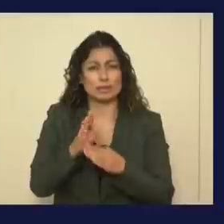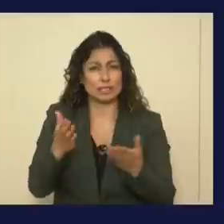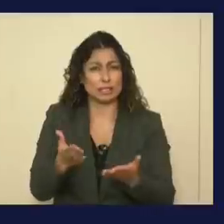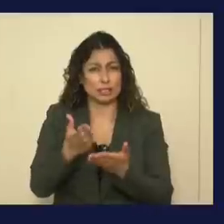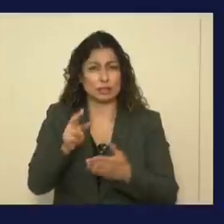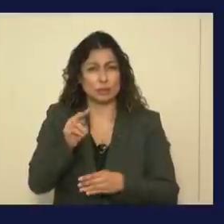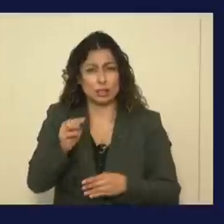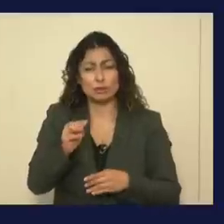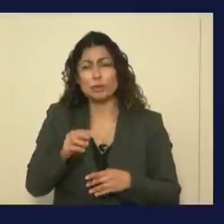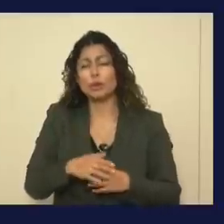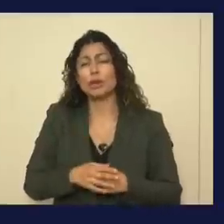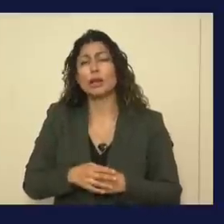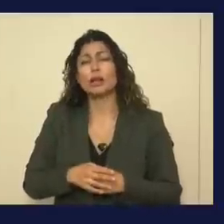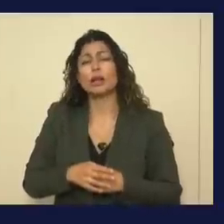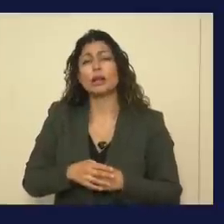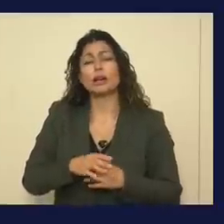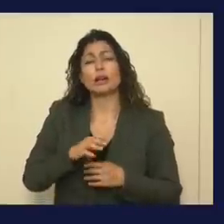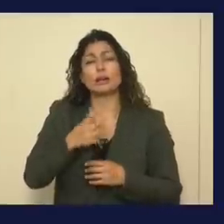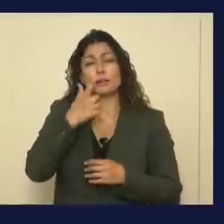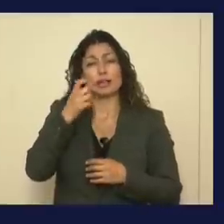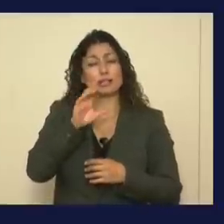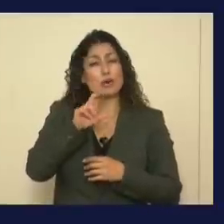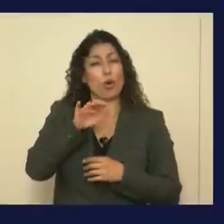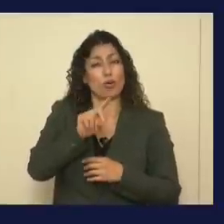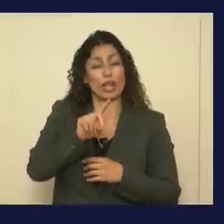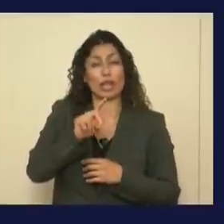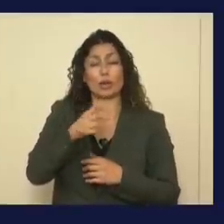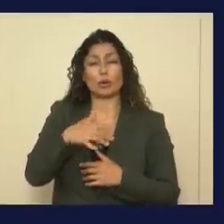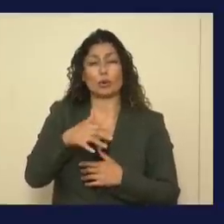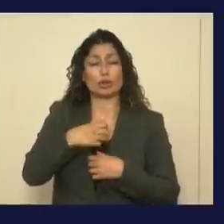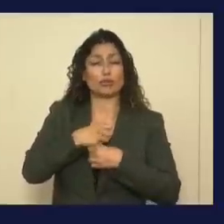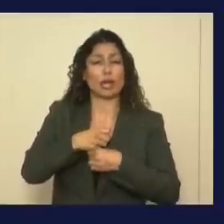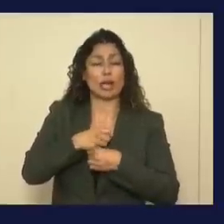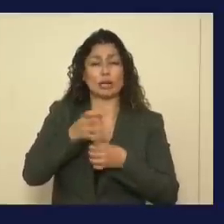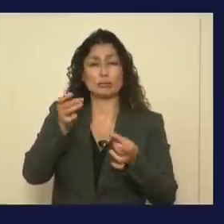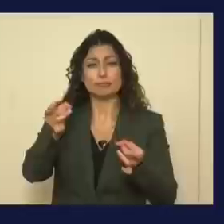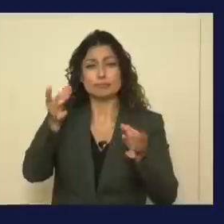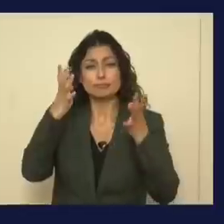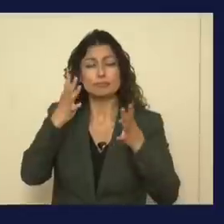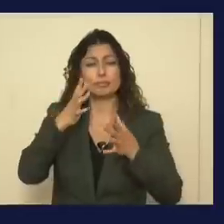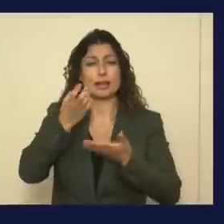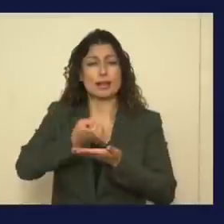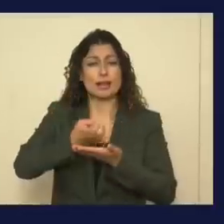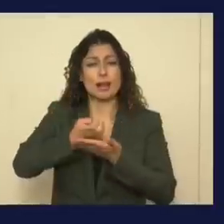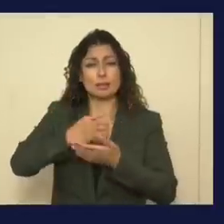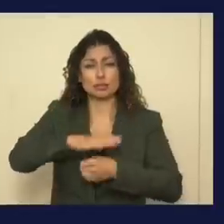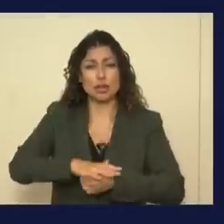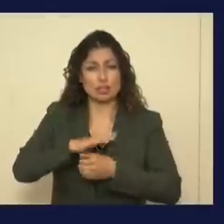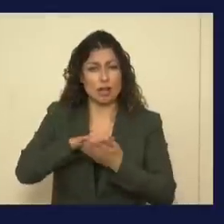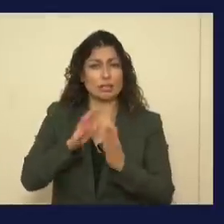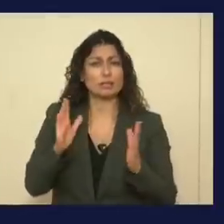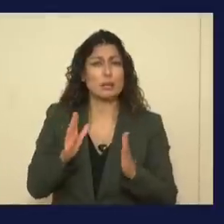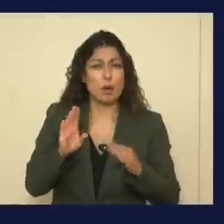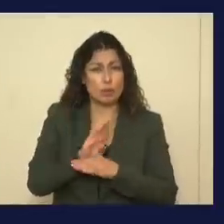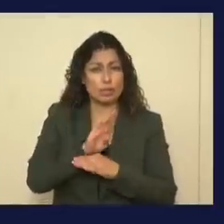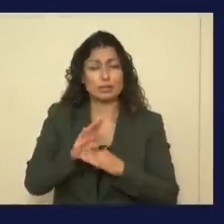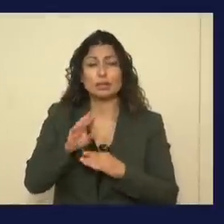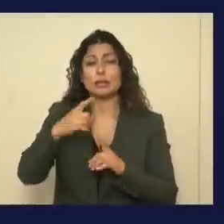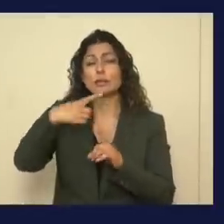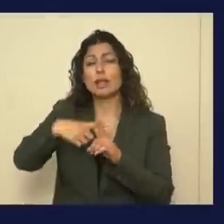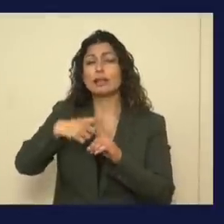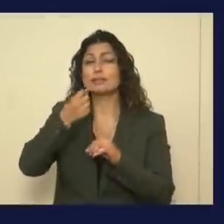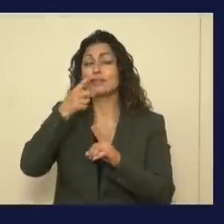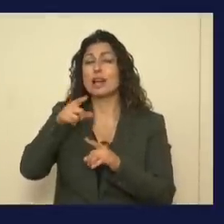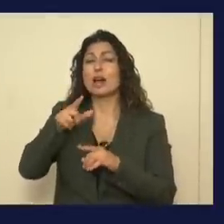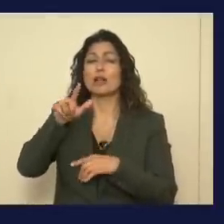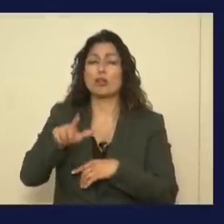COVID has created such incredible economic stress on. And remember, they're low interest